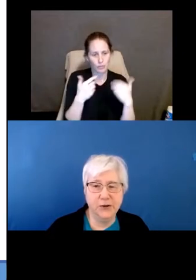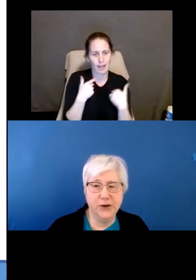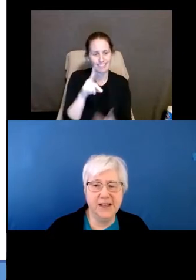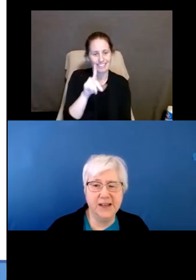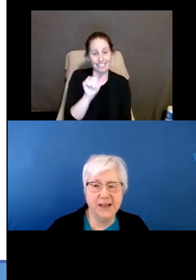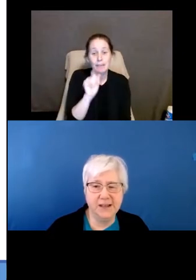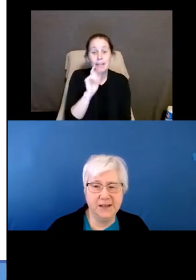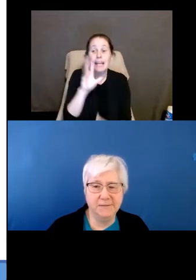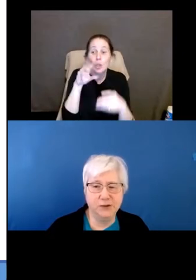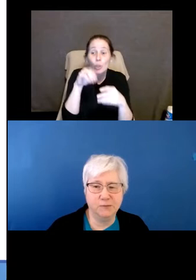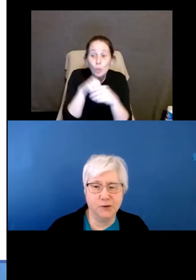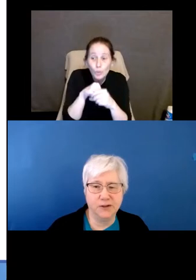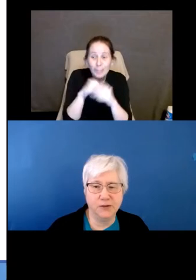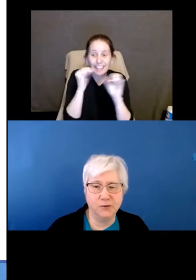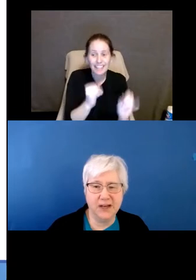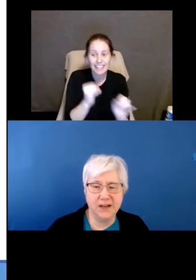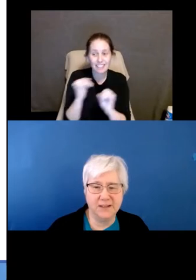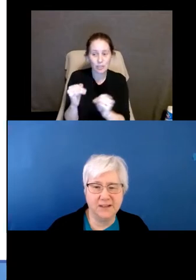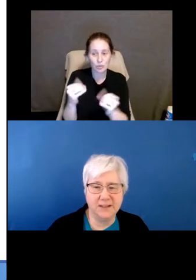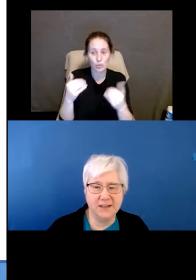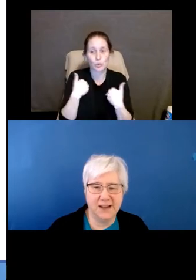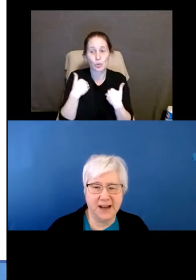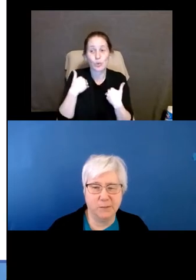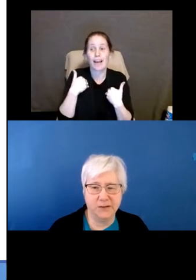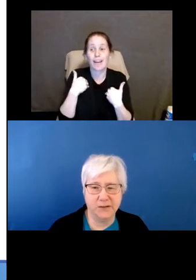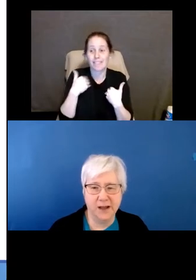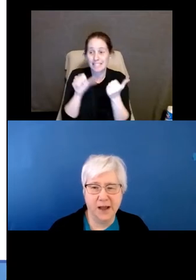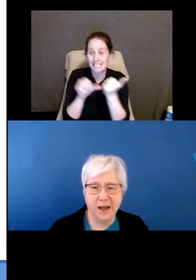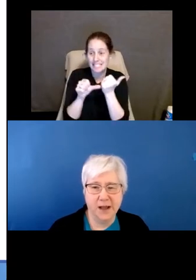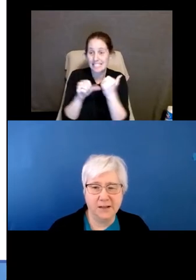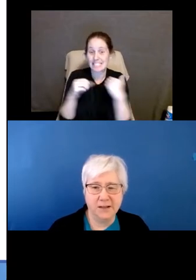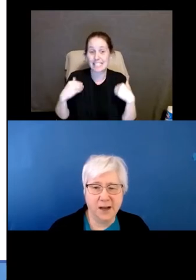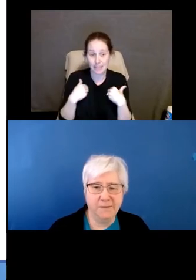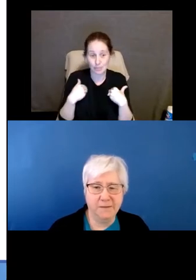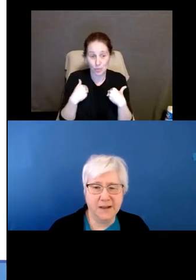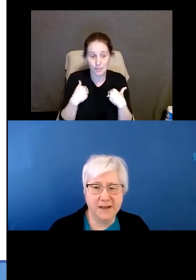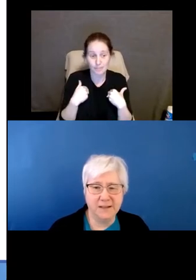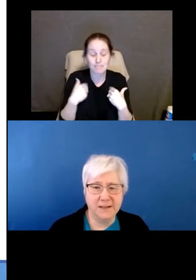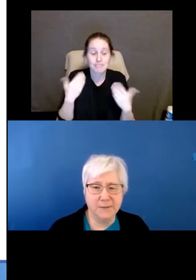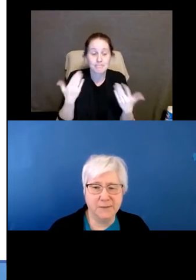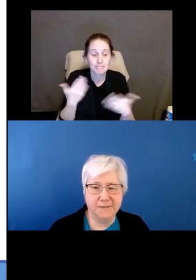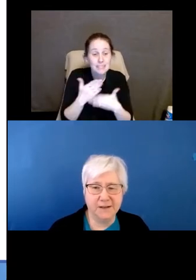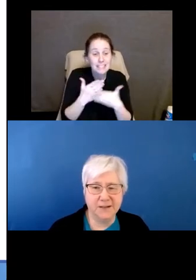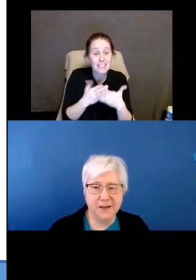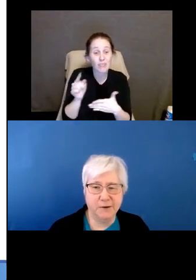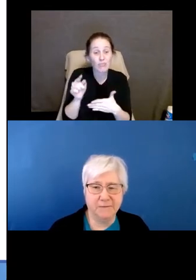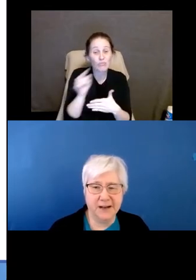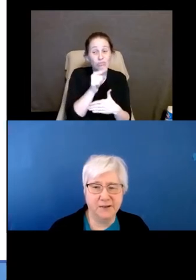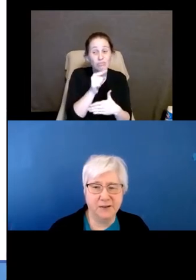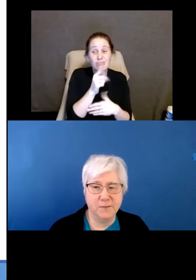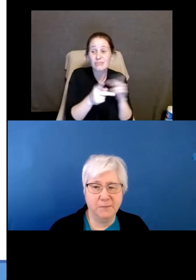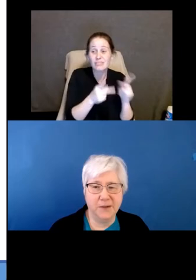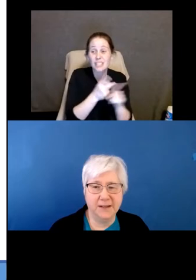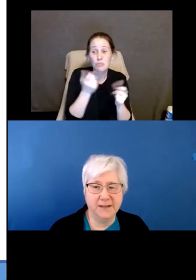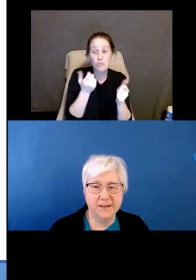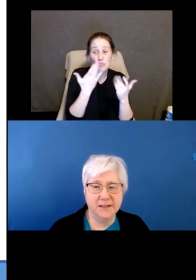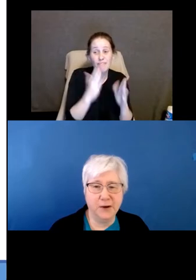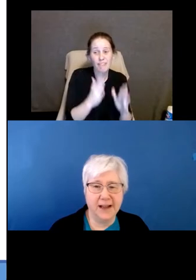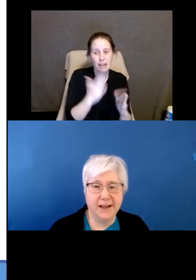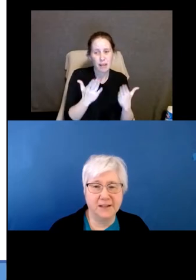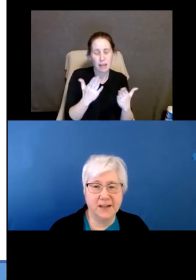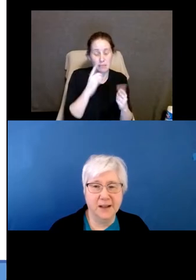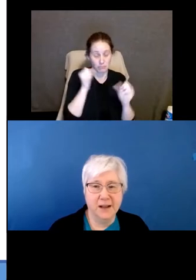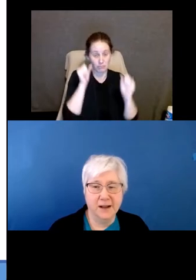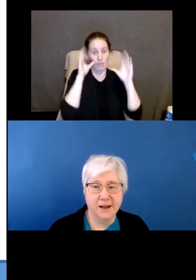including individuals who need assistance animals. Some of these types of housing providers may be a little